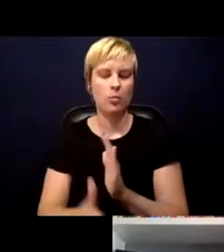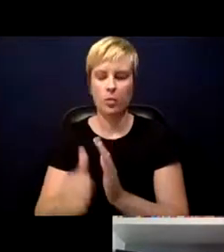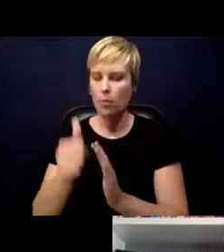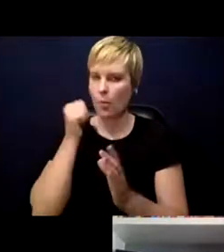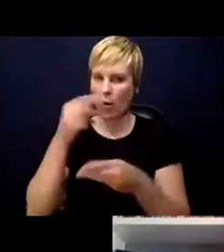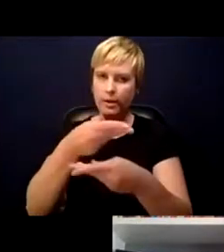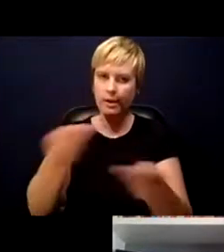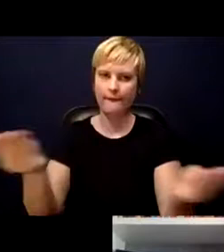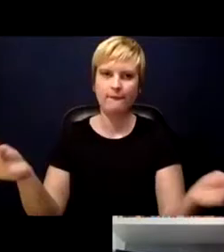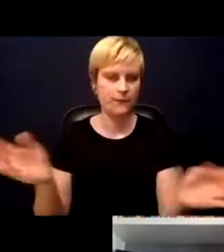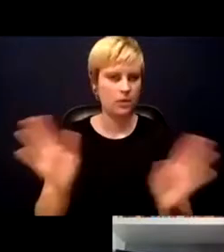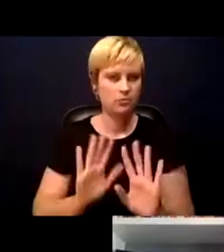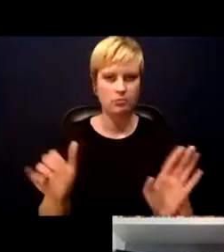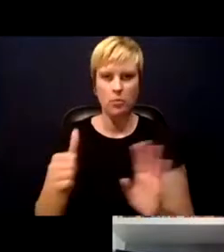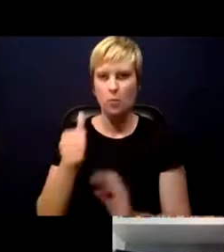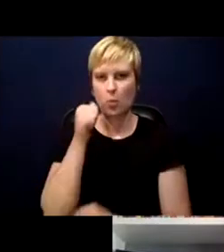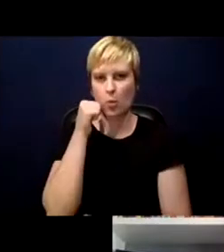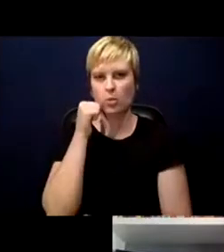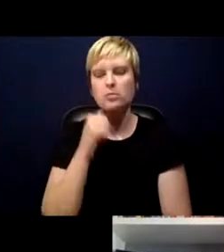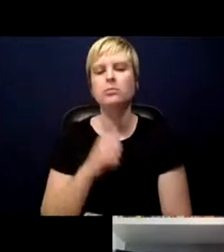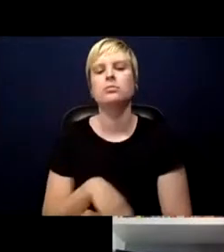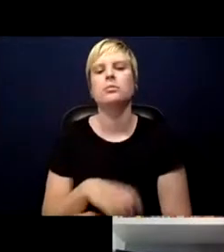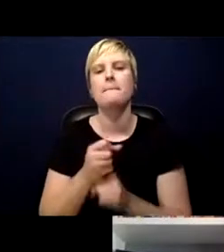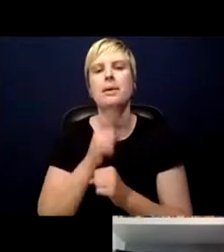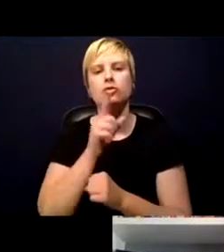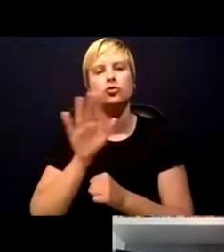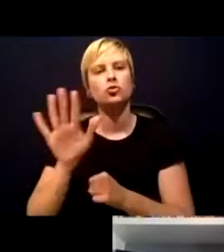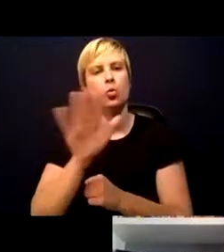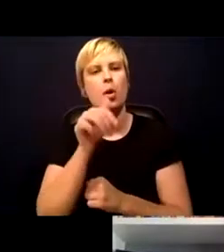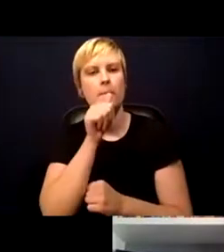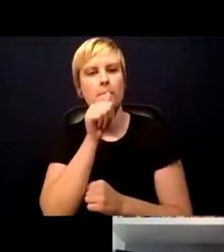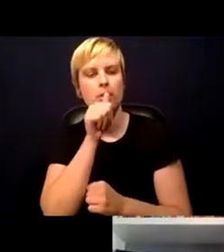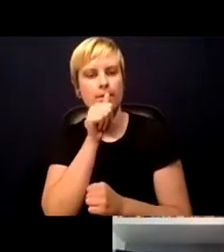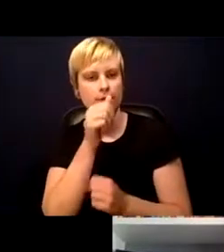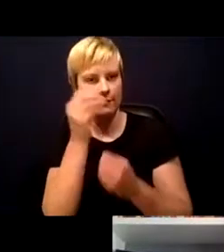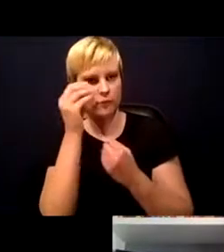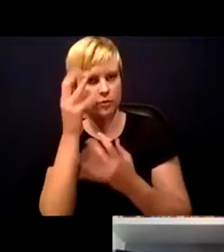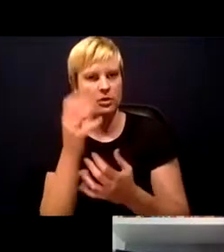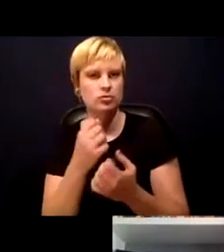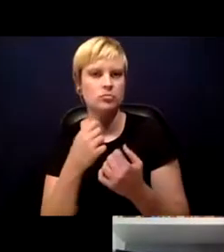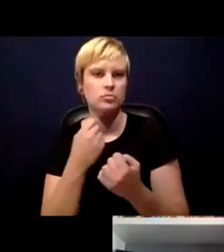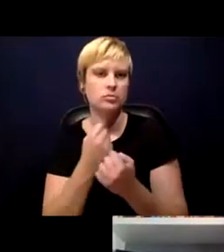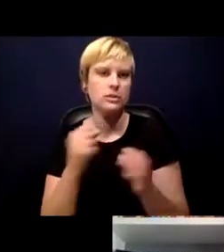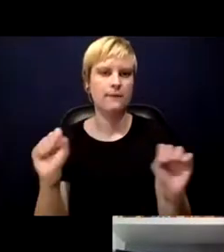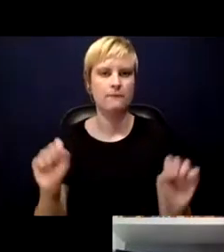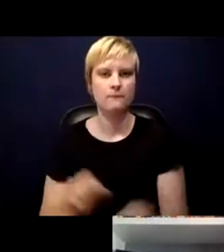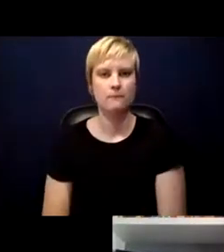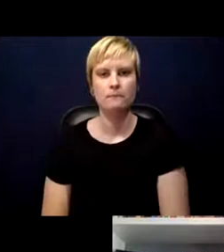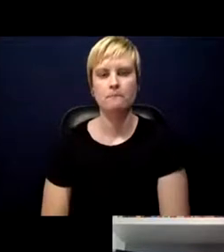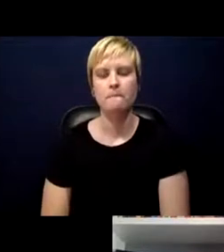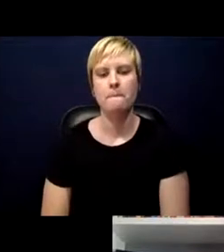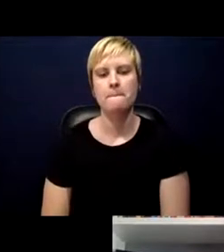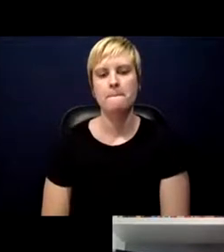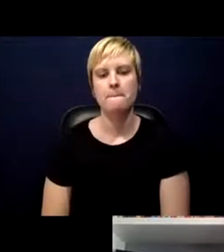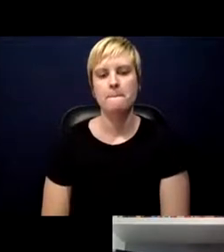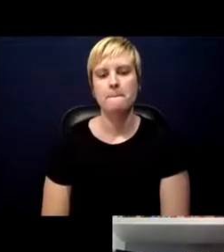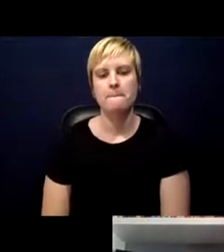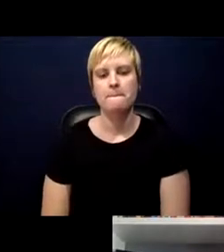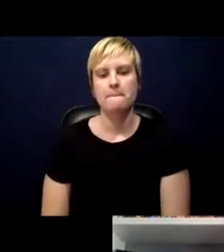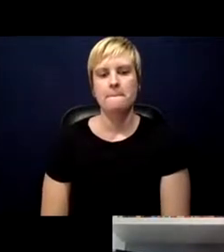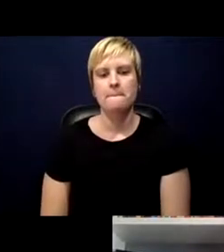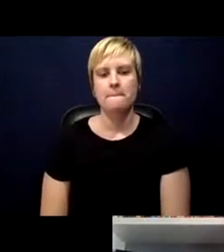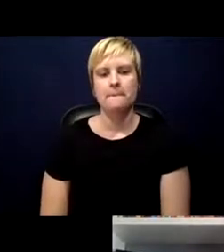in order to keep your privacy information safe, your health information safe. It is important